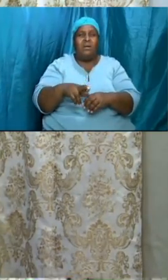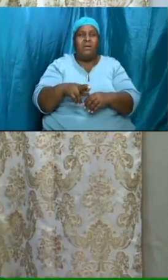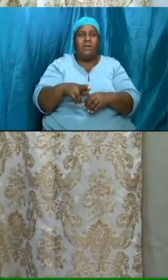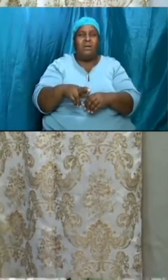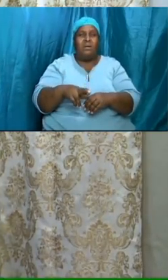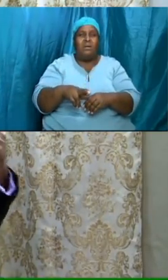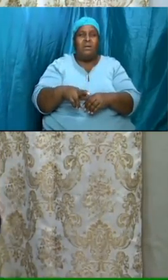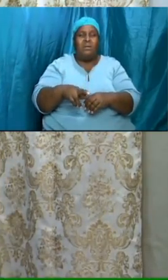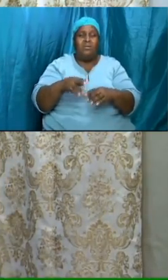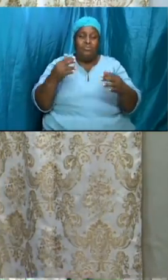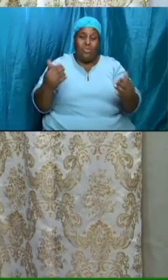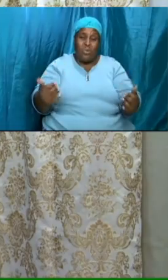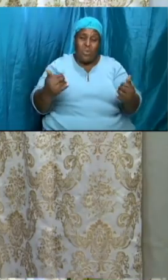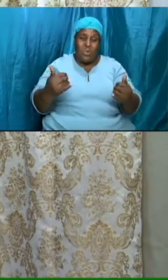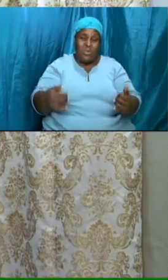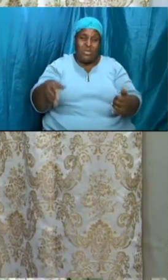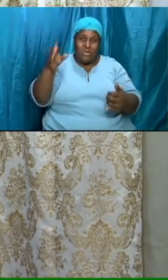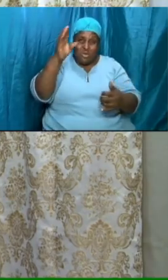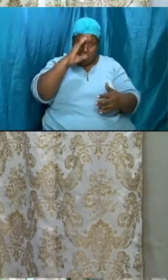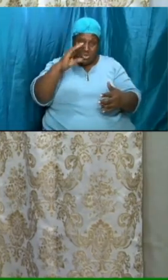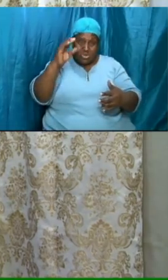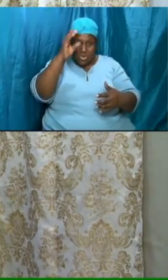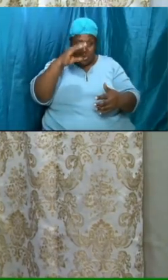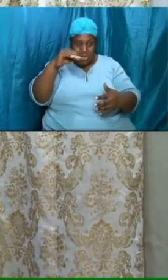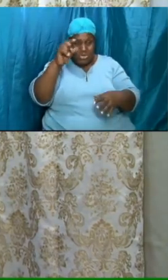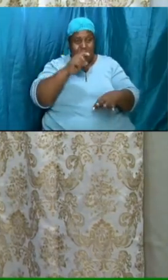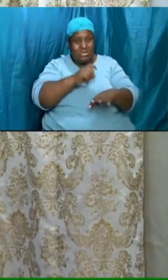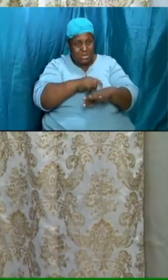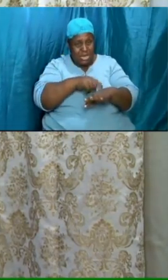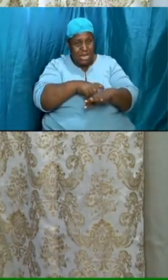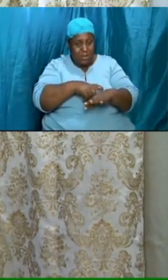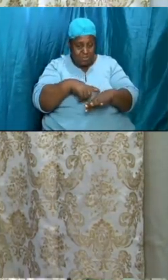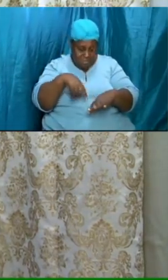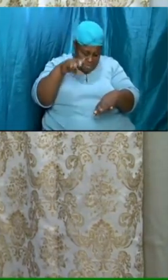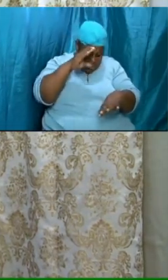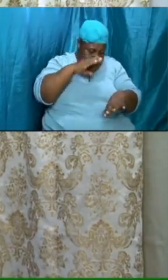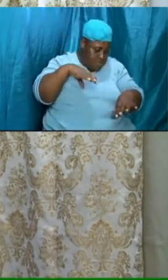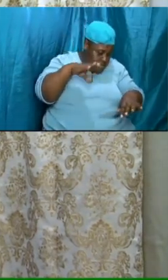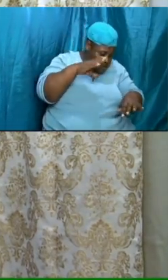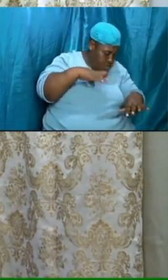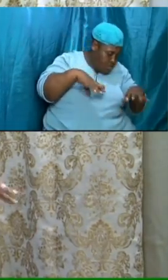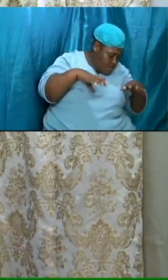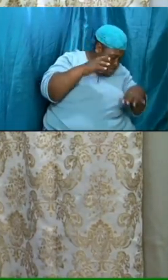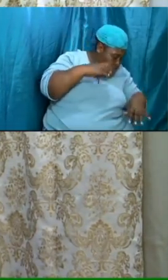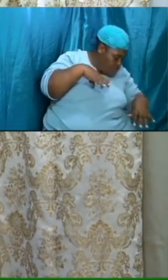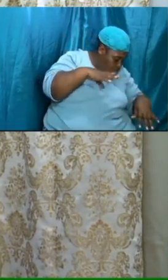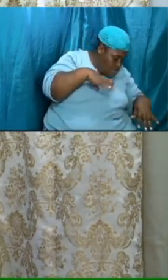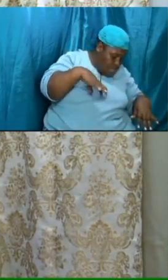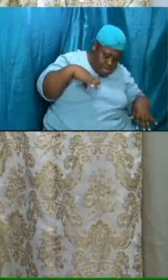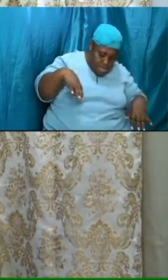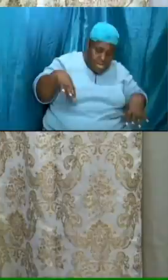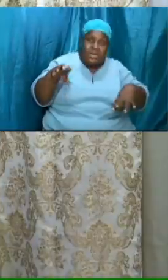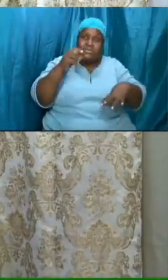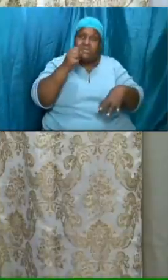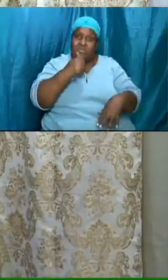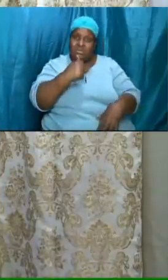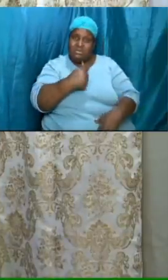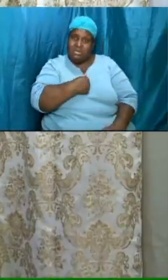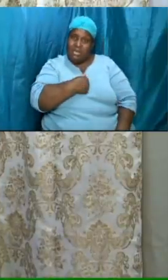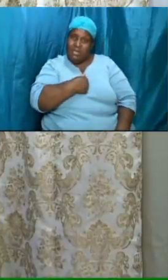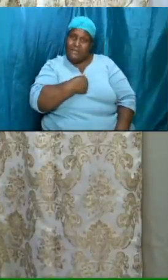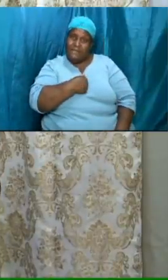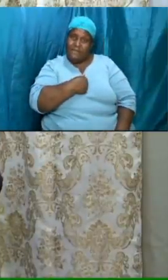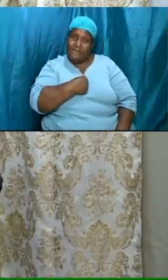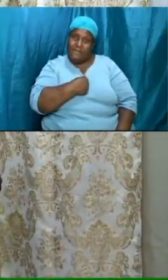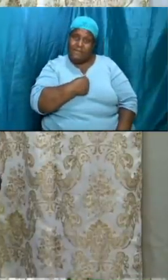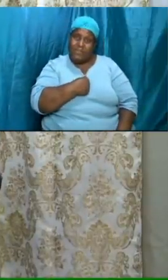is start taking time so the questions that came in and what i was going to do on the millennium and the questions that are coming